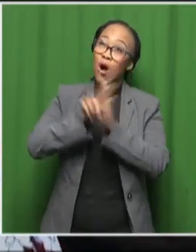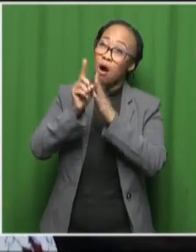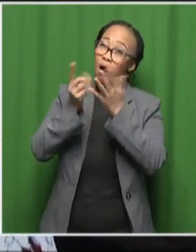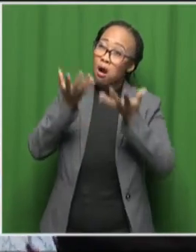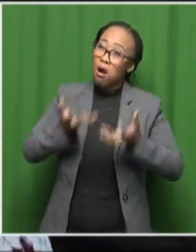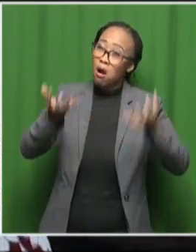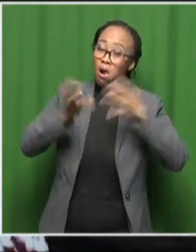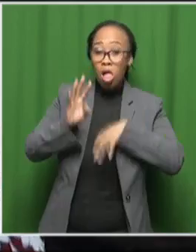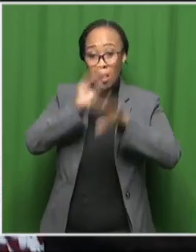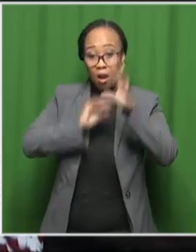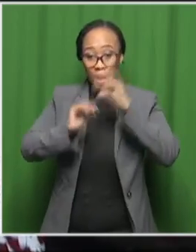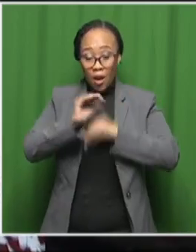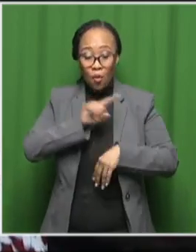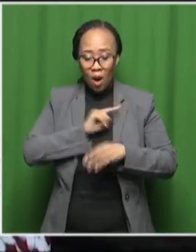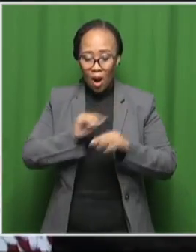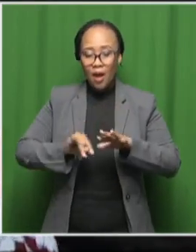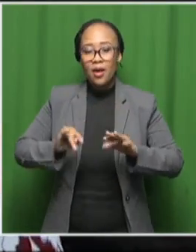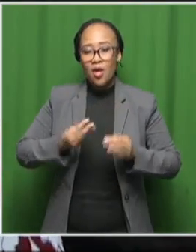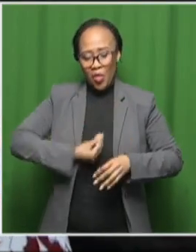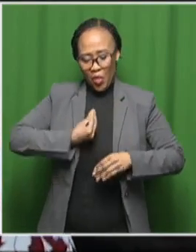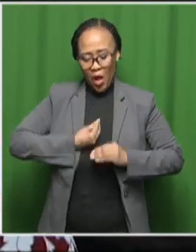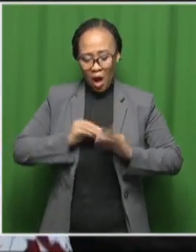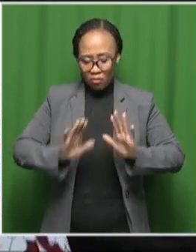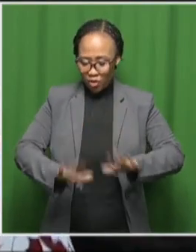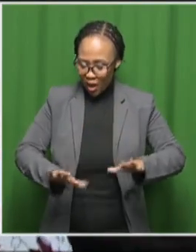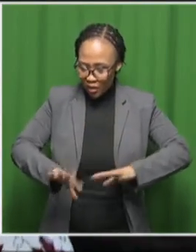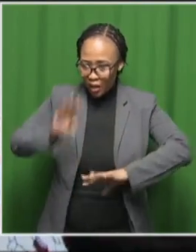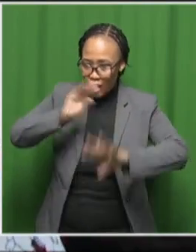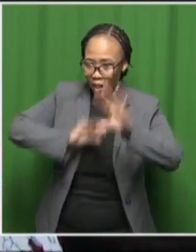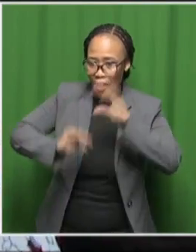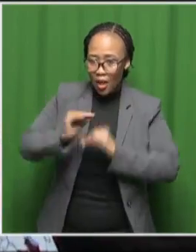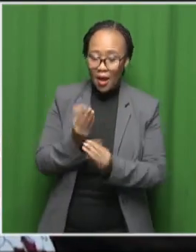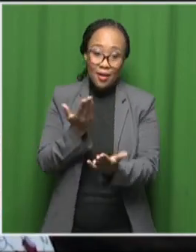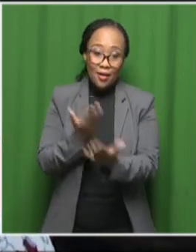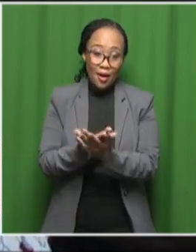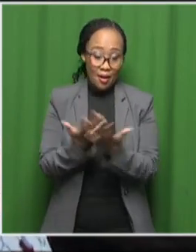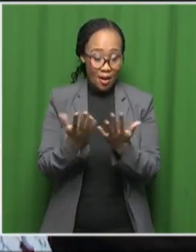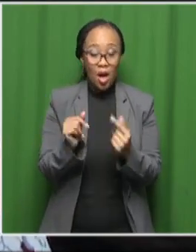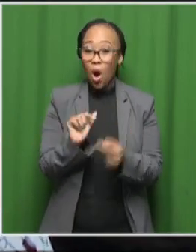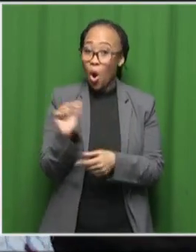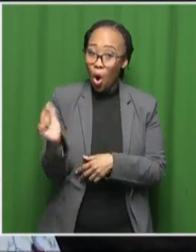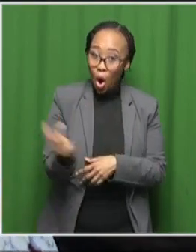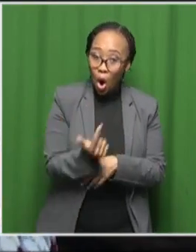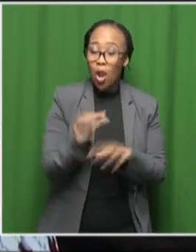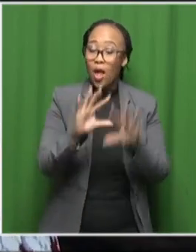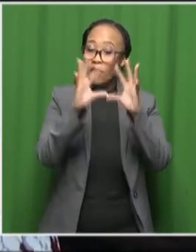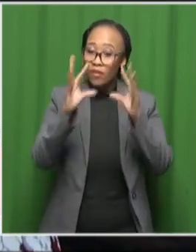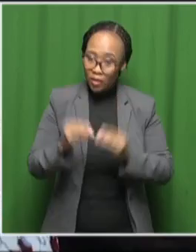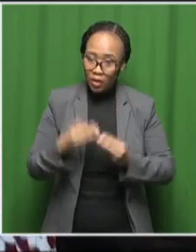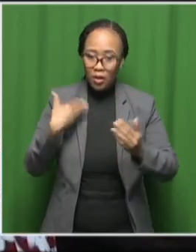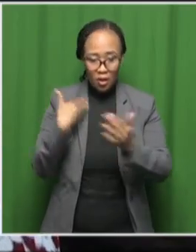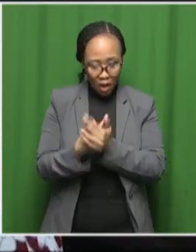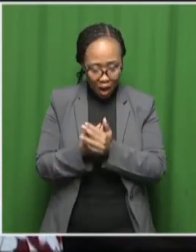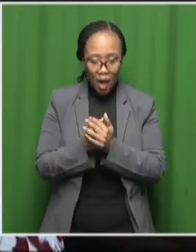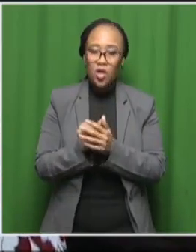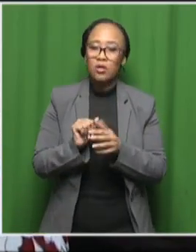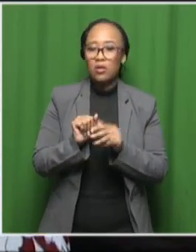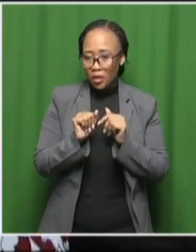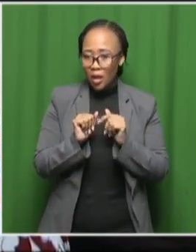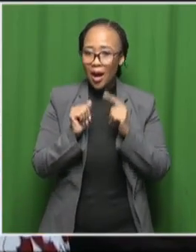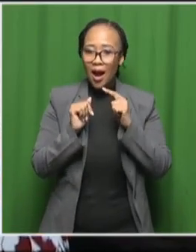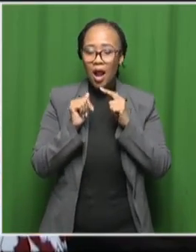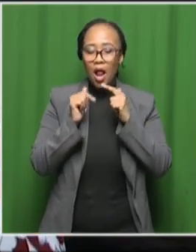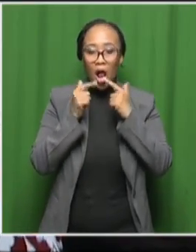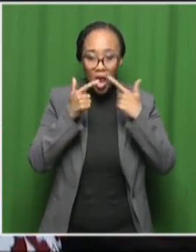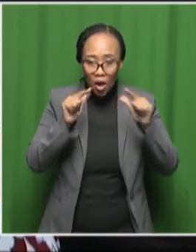young age and everyone contributed towards that and at the moment all of those things are being translated into local languages so that's something